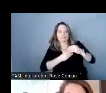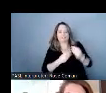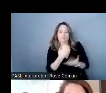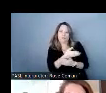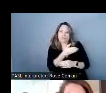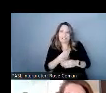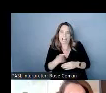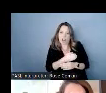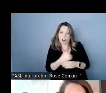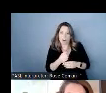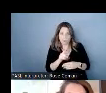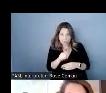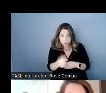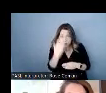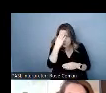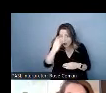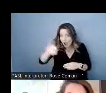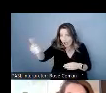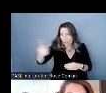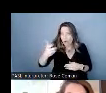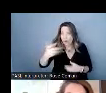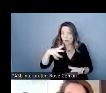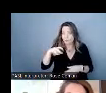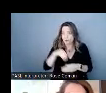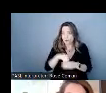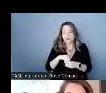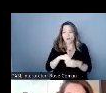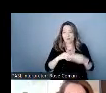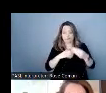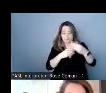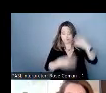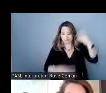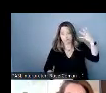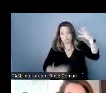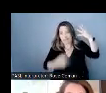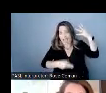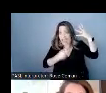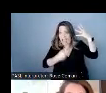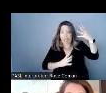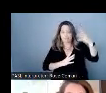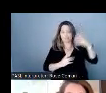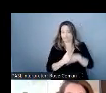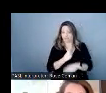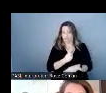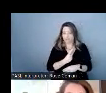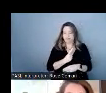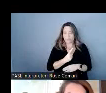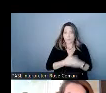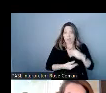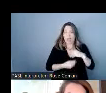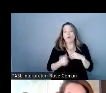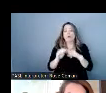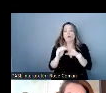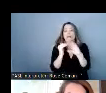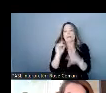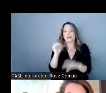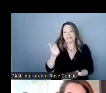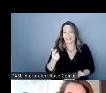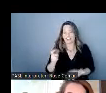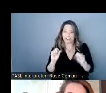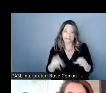here knows of anything that you'd like us to include in this list please send us in the chat or you can email it to us after as well